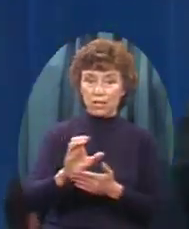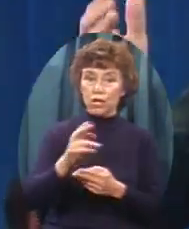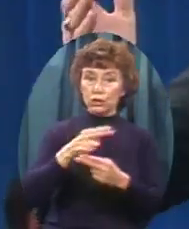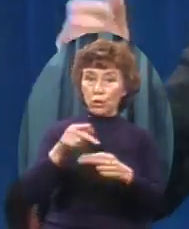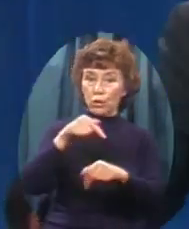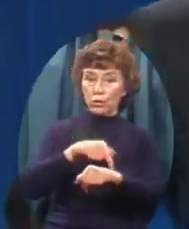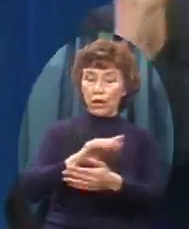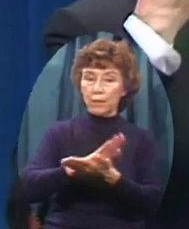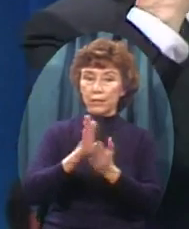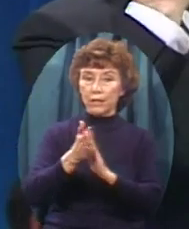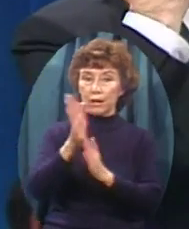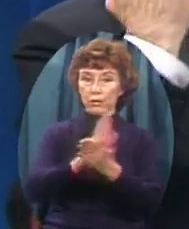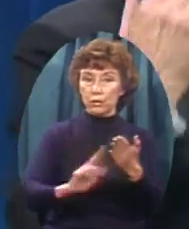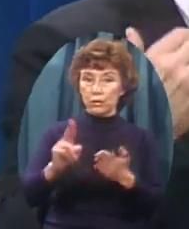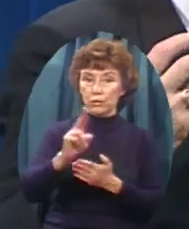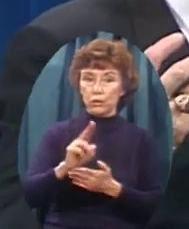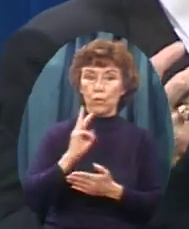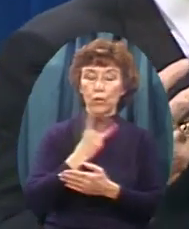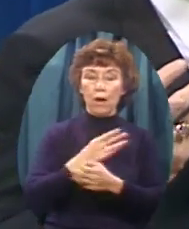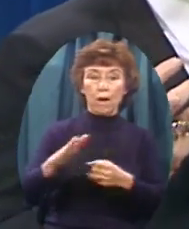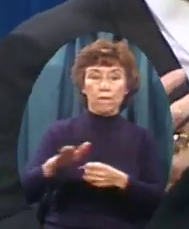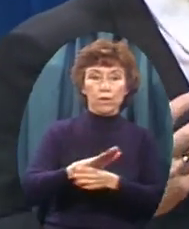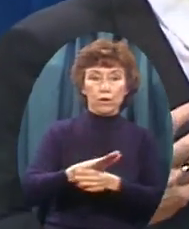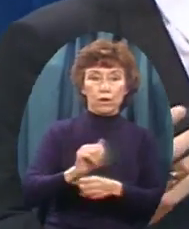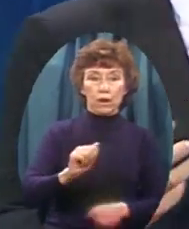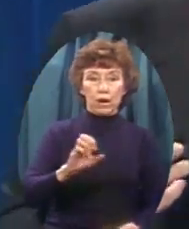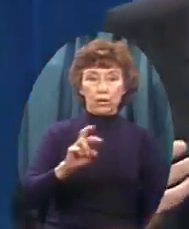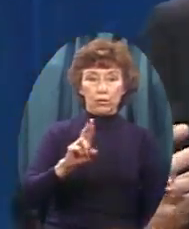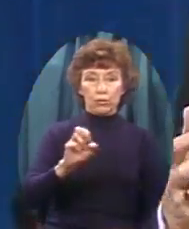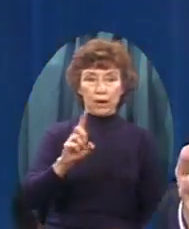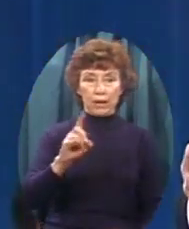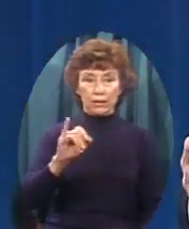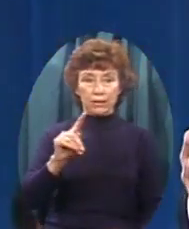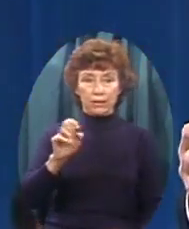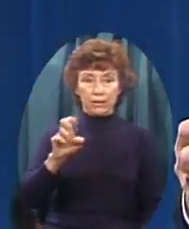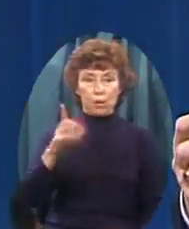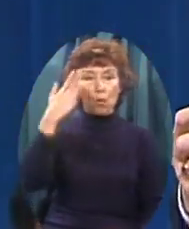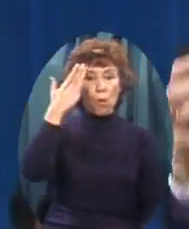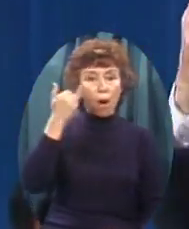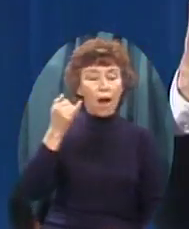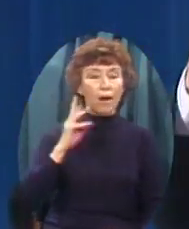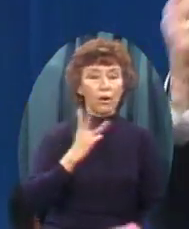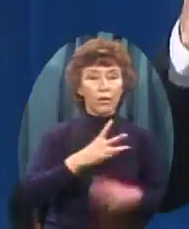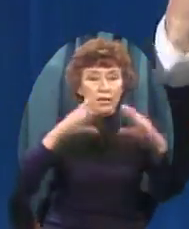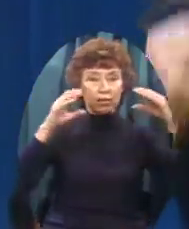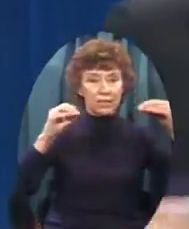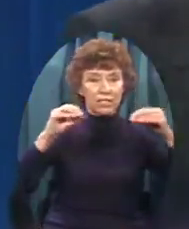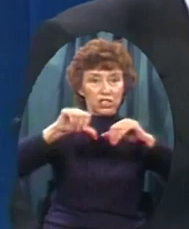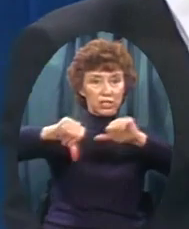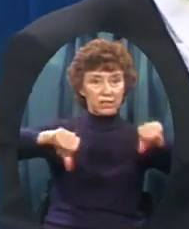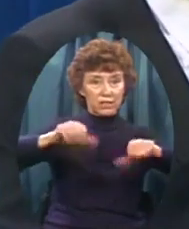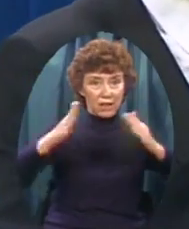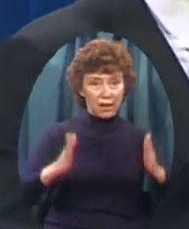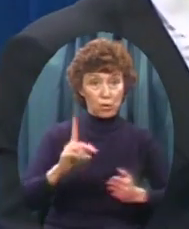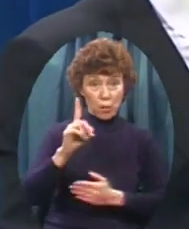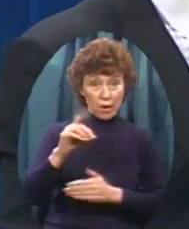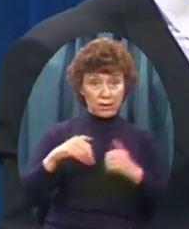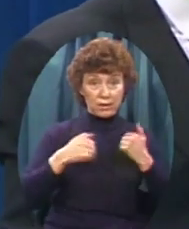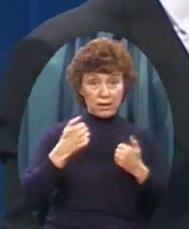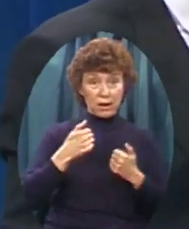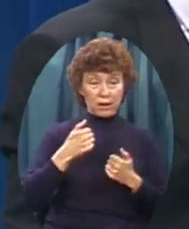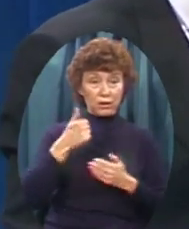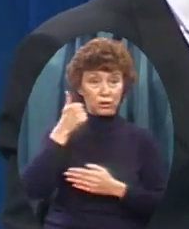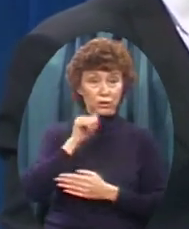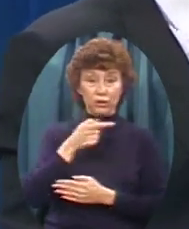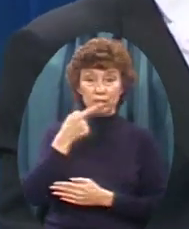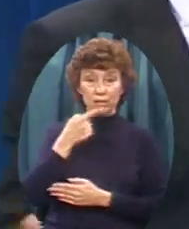Why are we Training scientists You heard a young Person here say I'm majoring In biology Minoring in